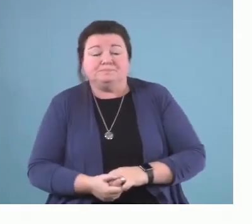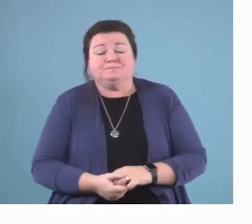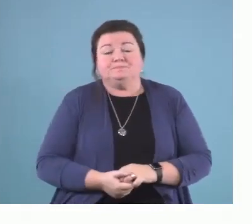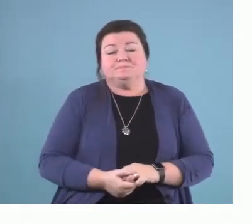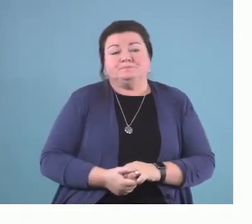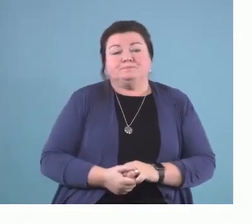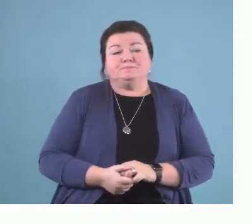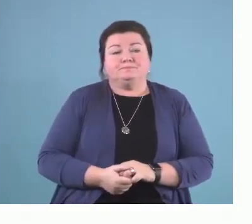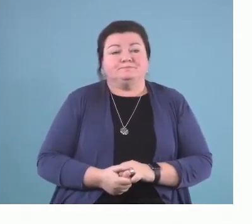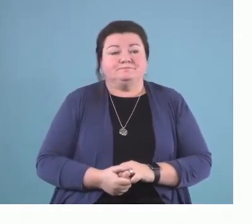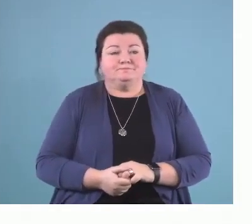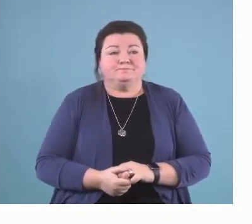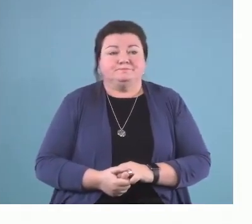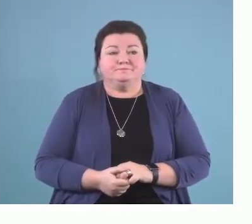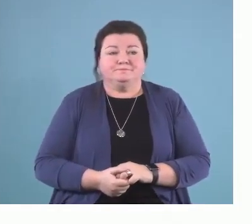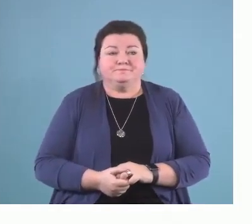Next slide, please.